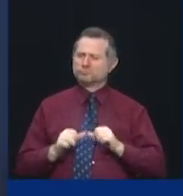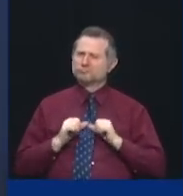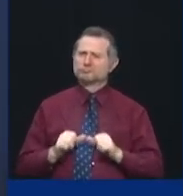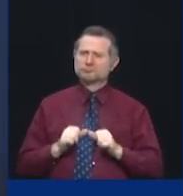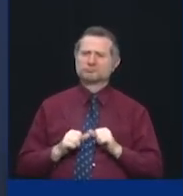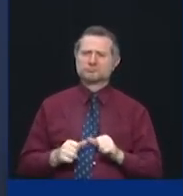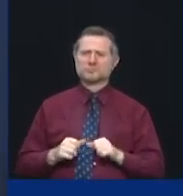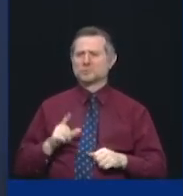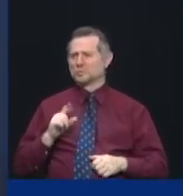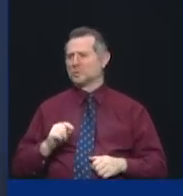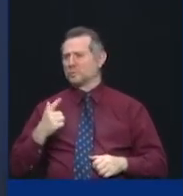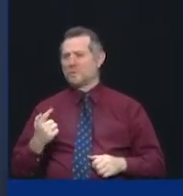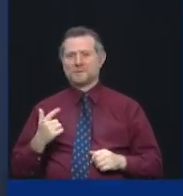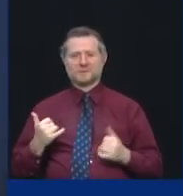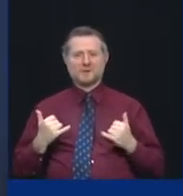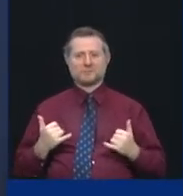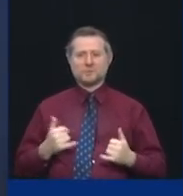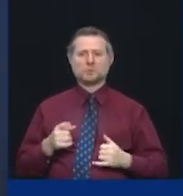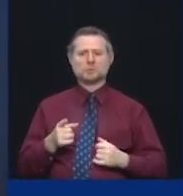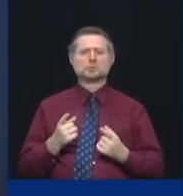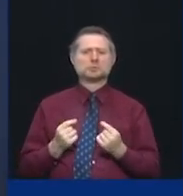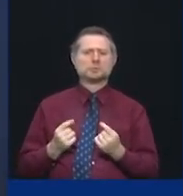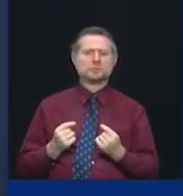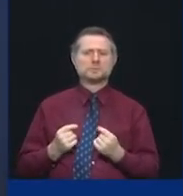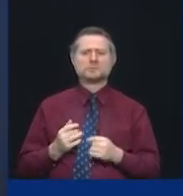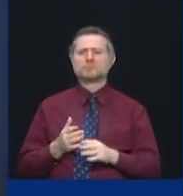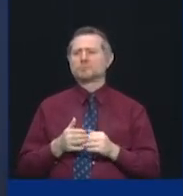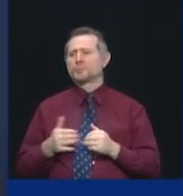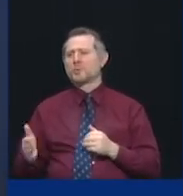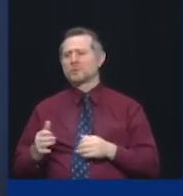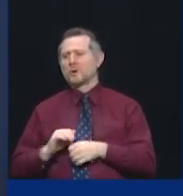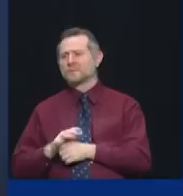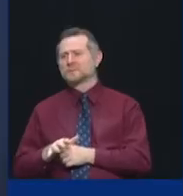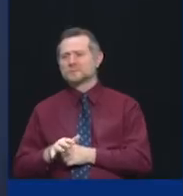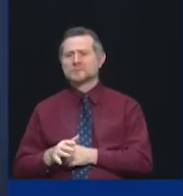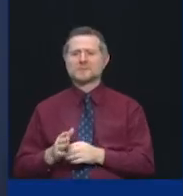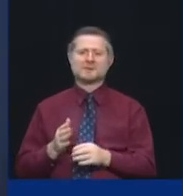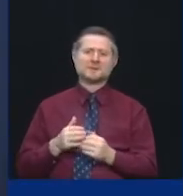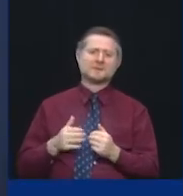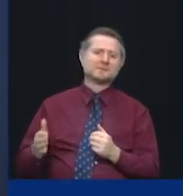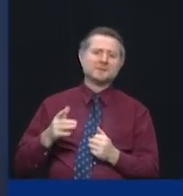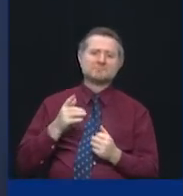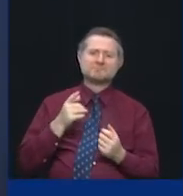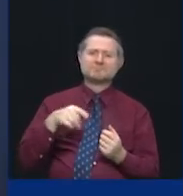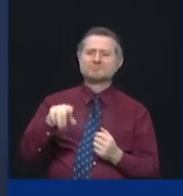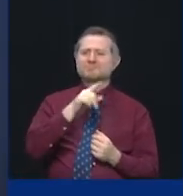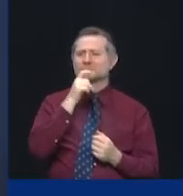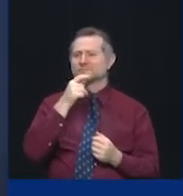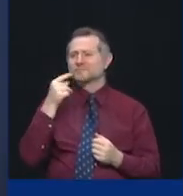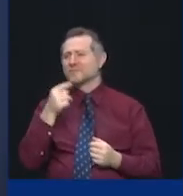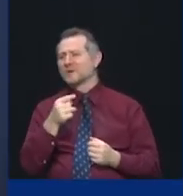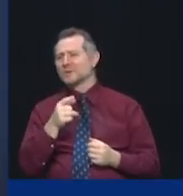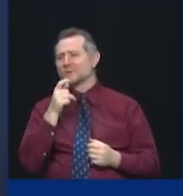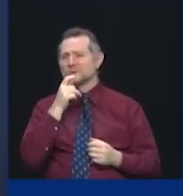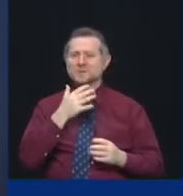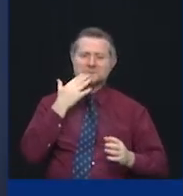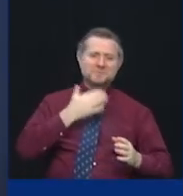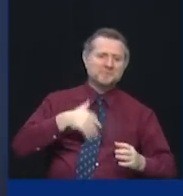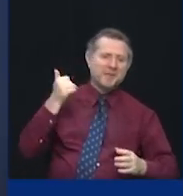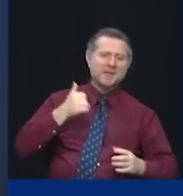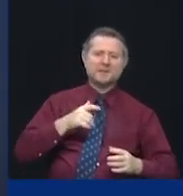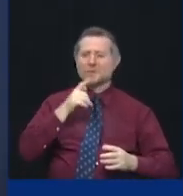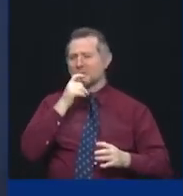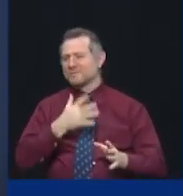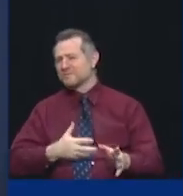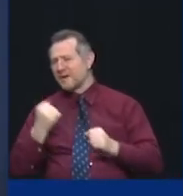What do you do in a post-COVID world? Who does it best? Who does it first? Who does it fastest?